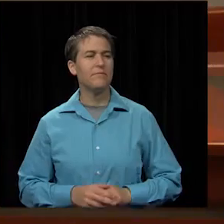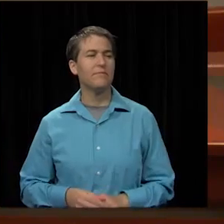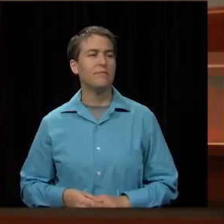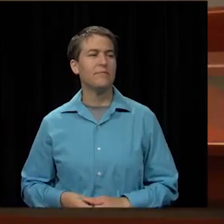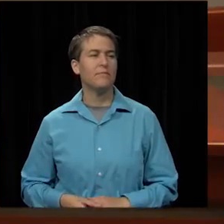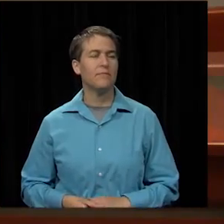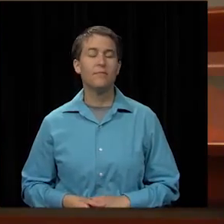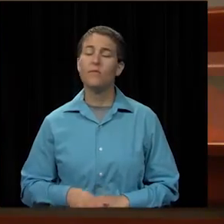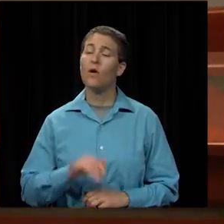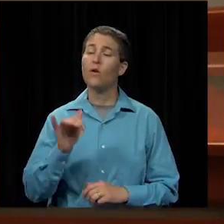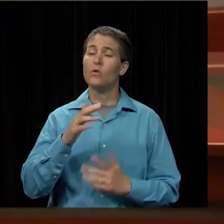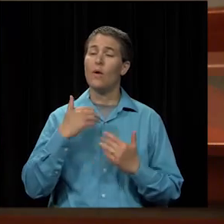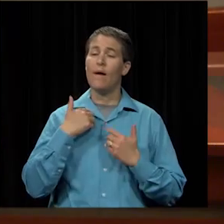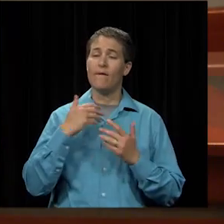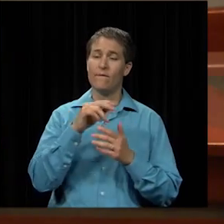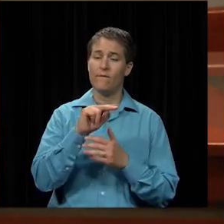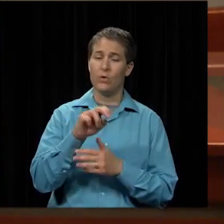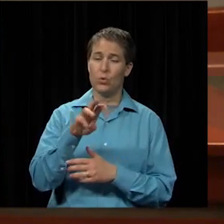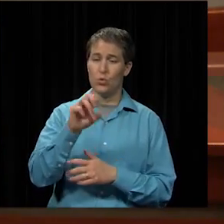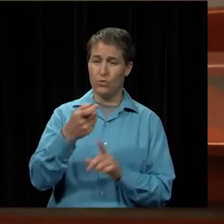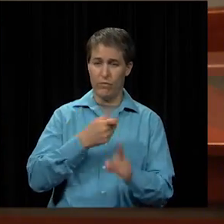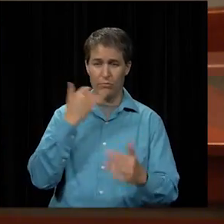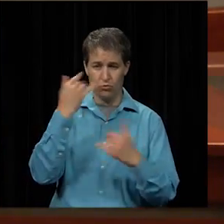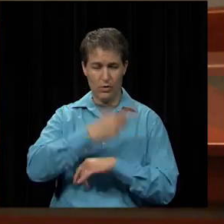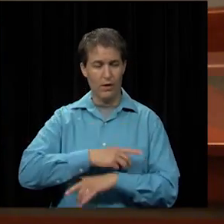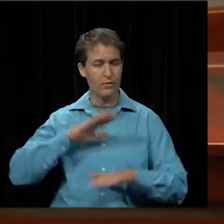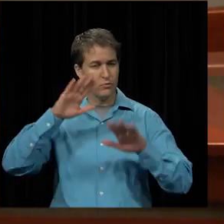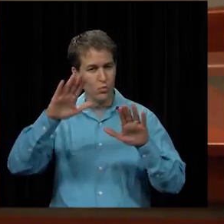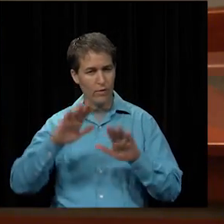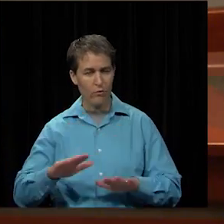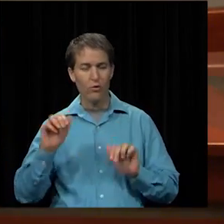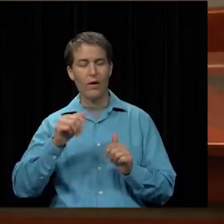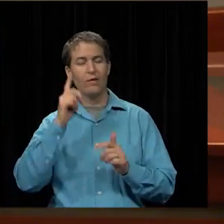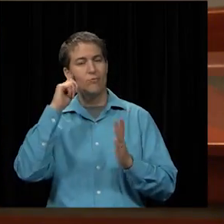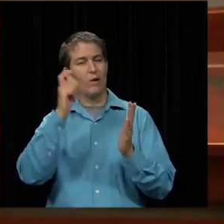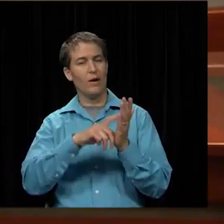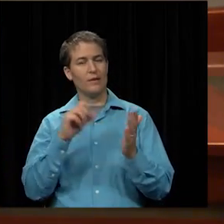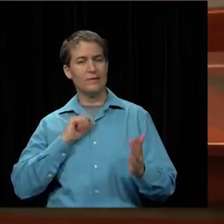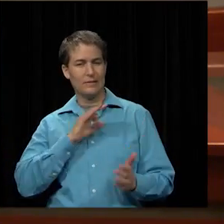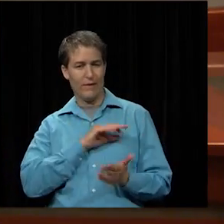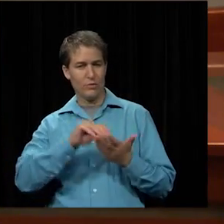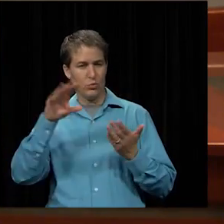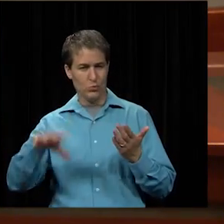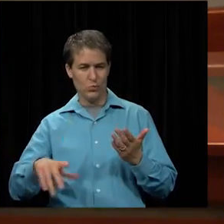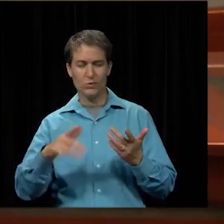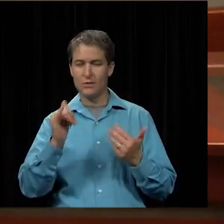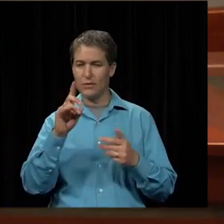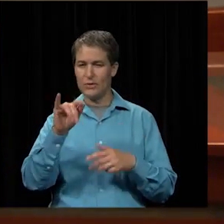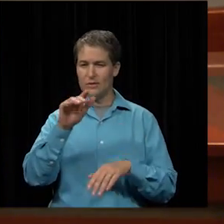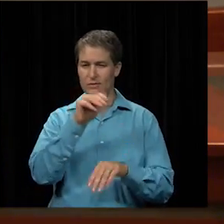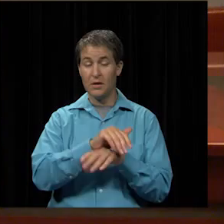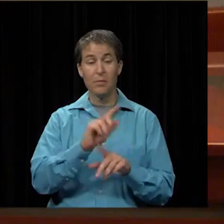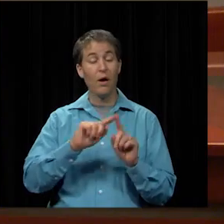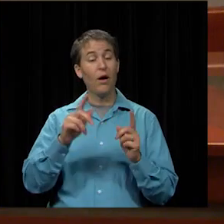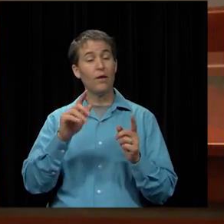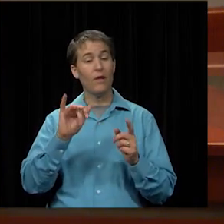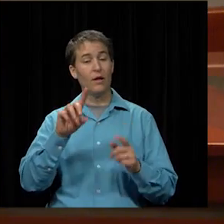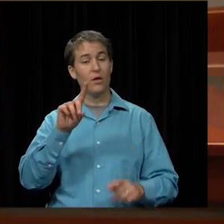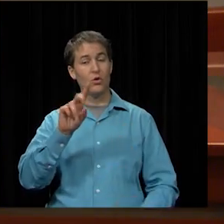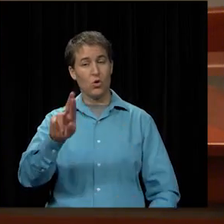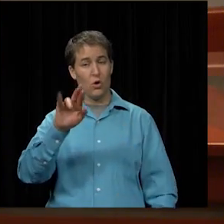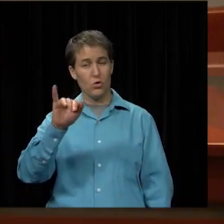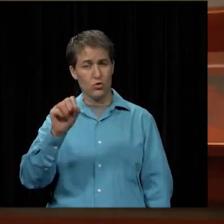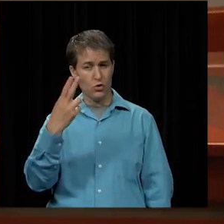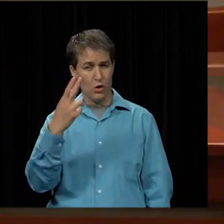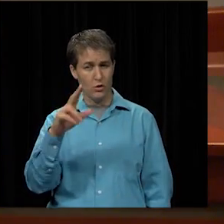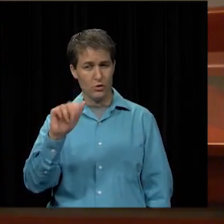Welcome. We also have news from today. It's wonderful when we get to recognize our staff and students like we did this evening, but the news from today is that Dr. Josh